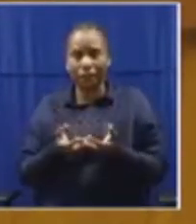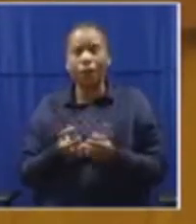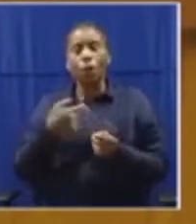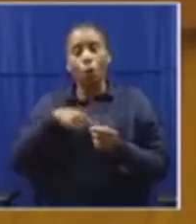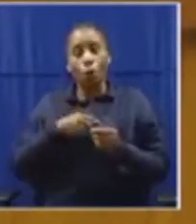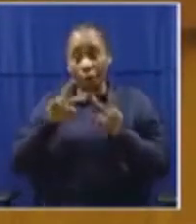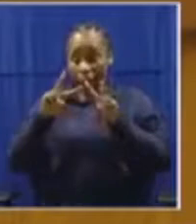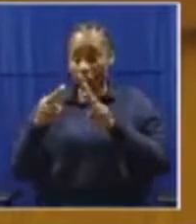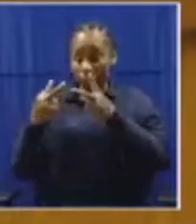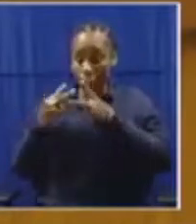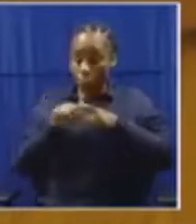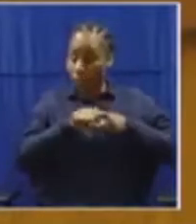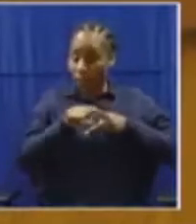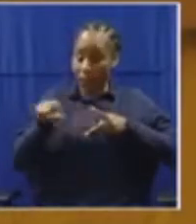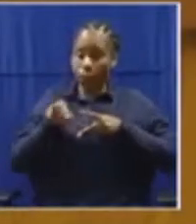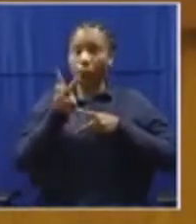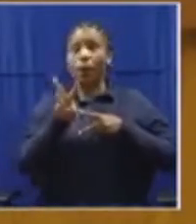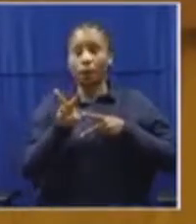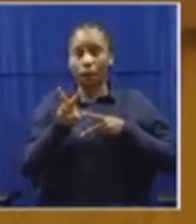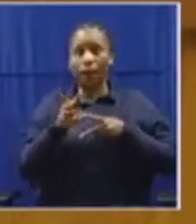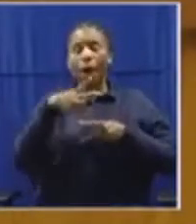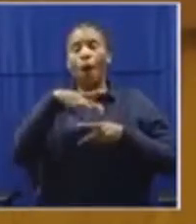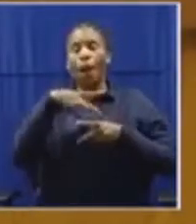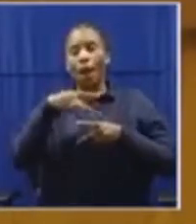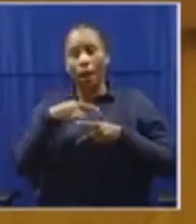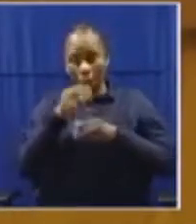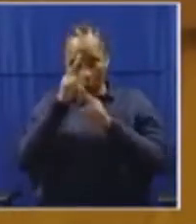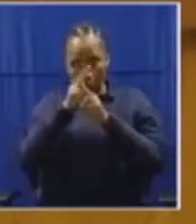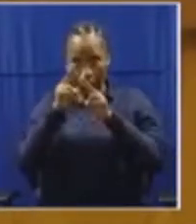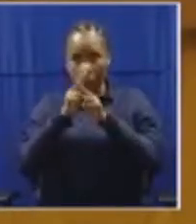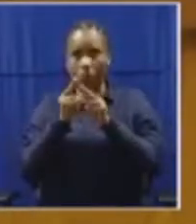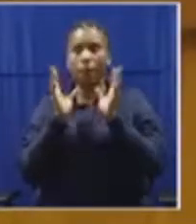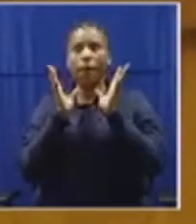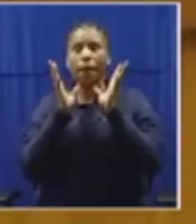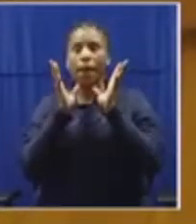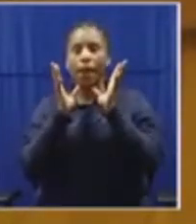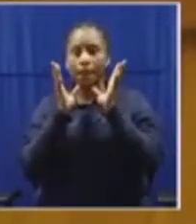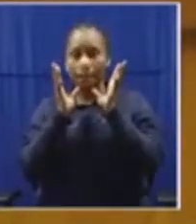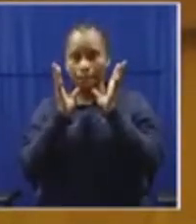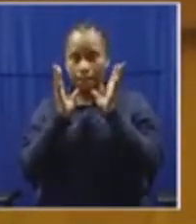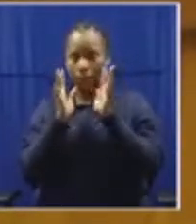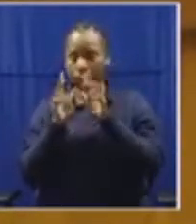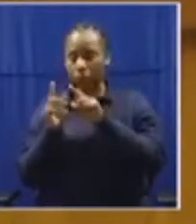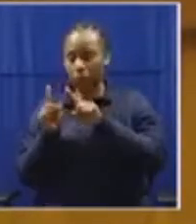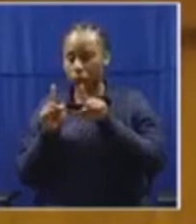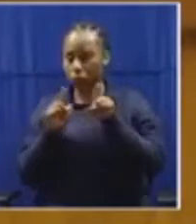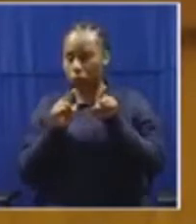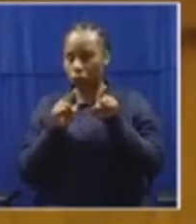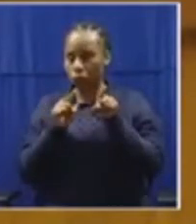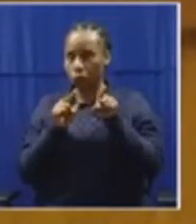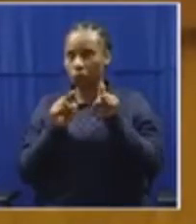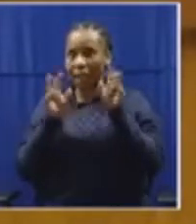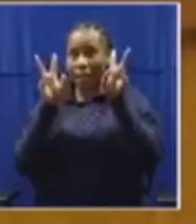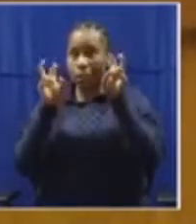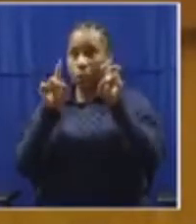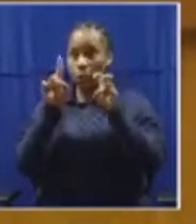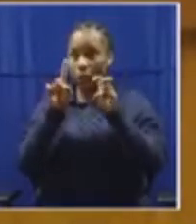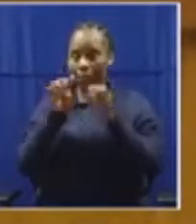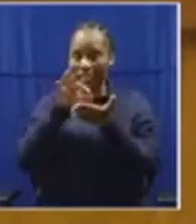and I would like, Honorable Malema, to keep an eye on the issue of transparency